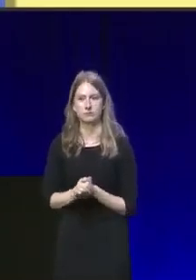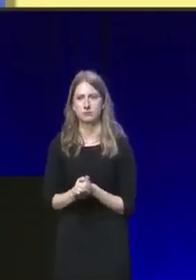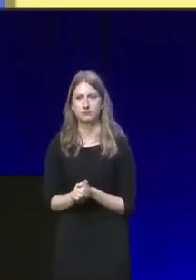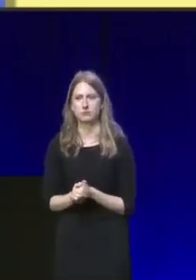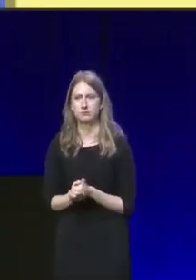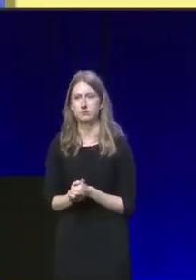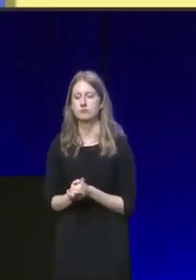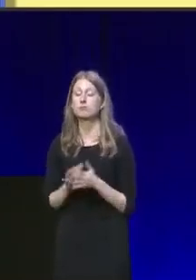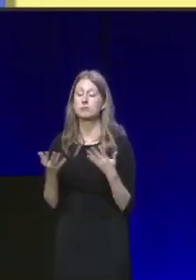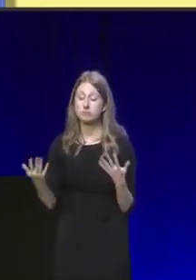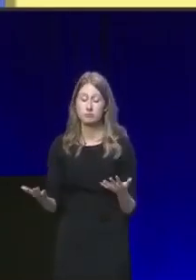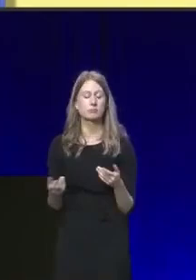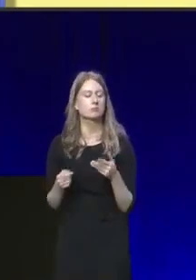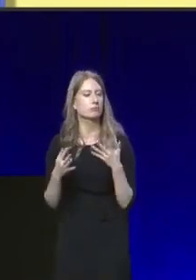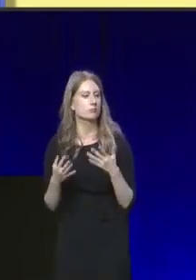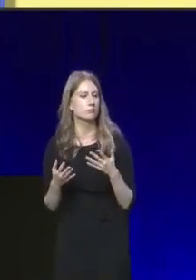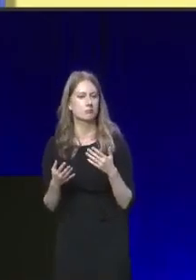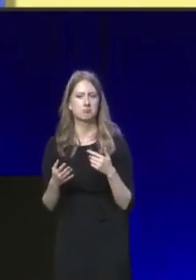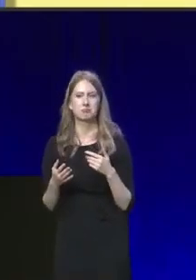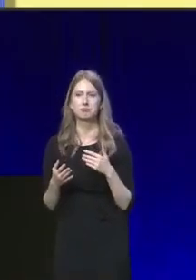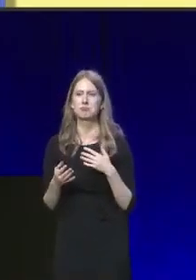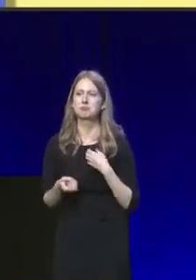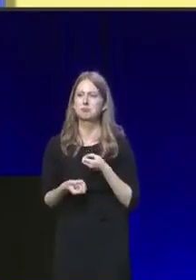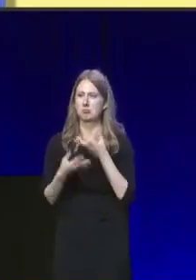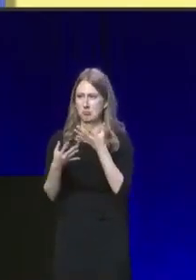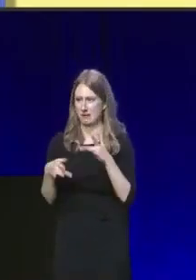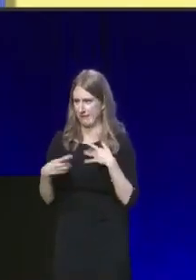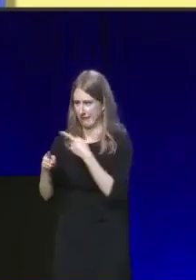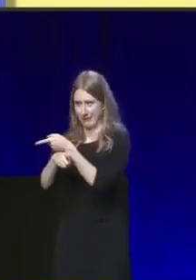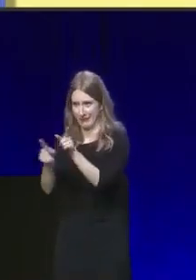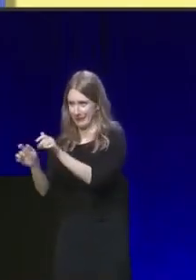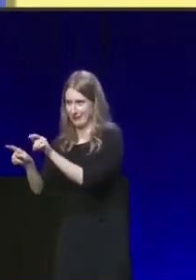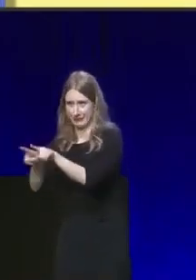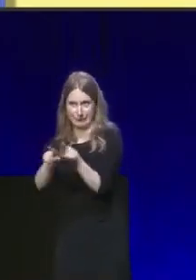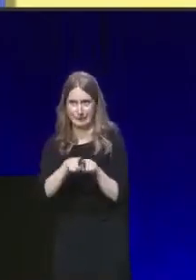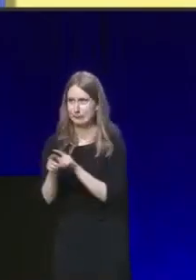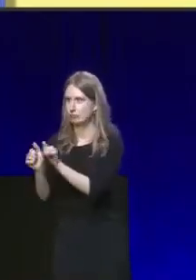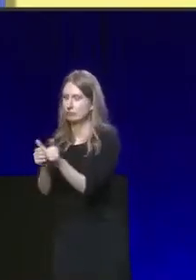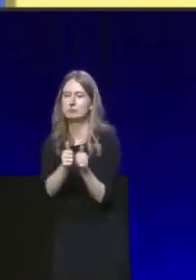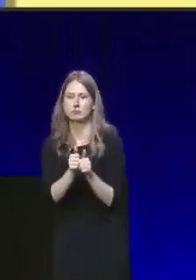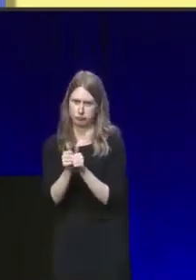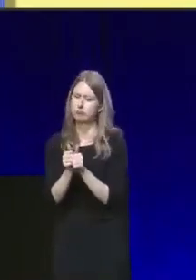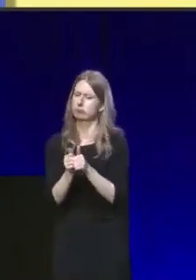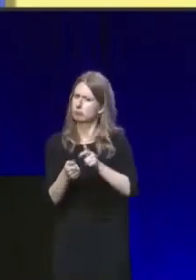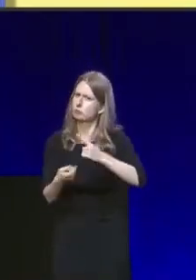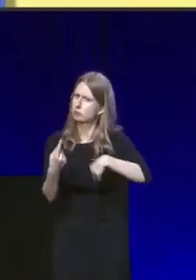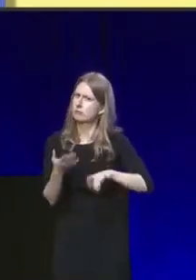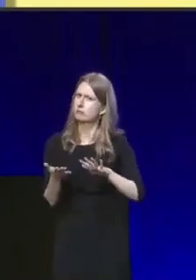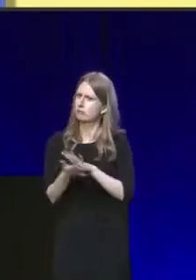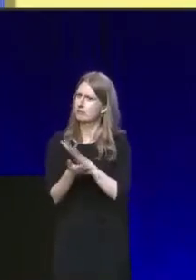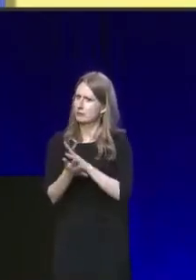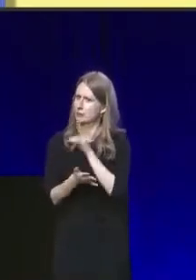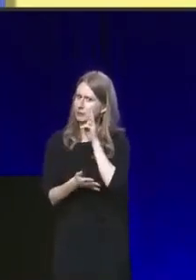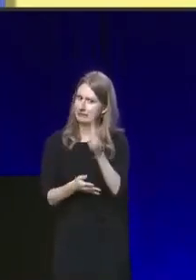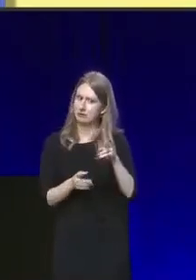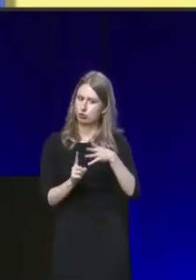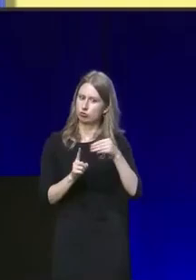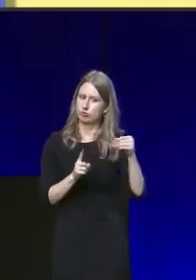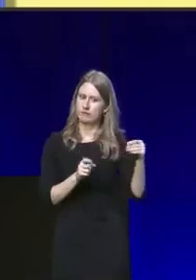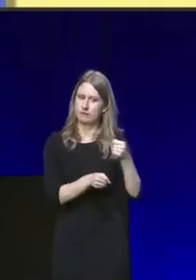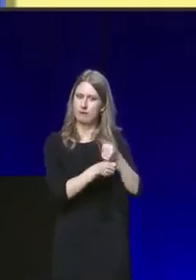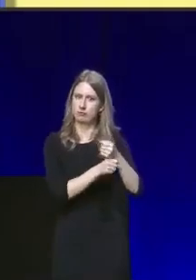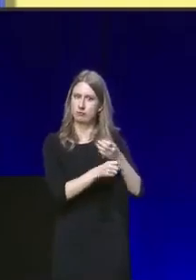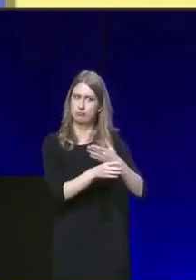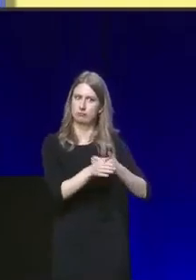Now, Conference, I know I speak for every single person in this hall when I say we are very glad to see the back of the Tory government.